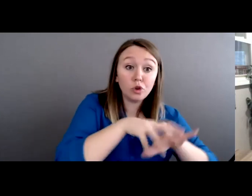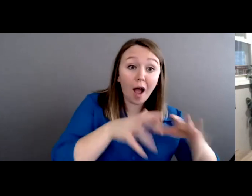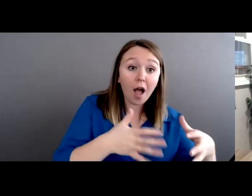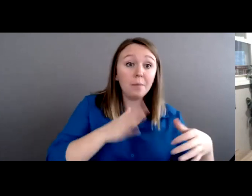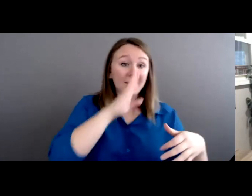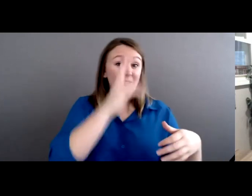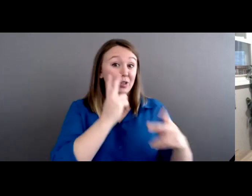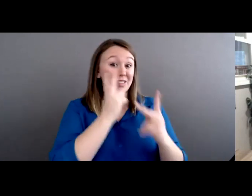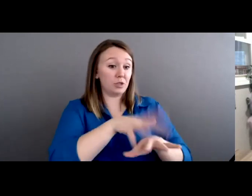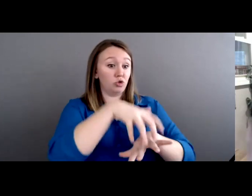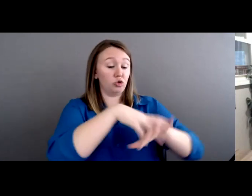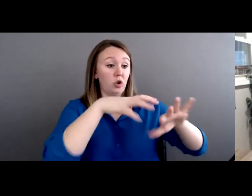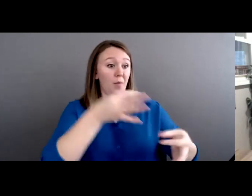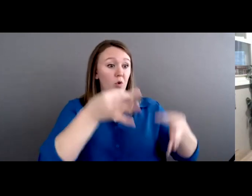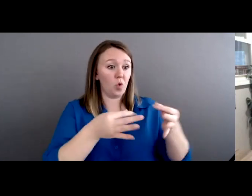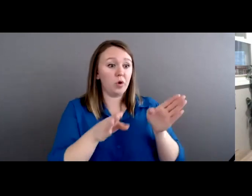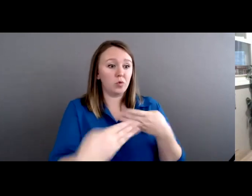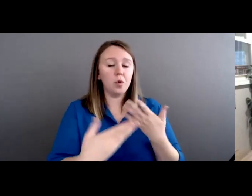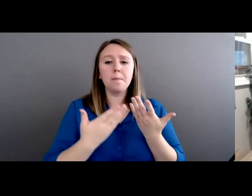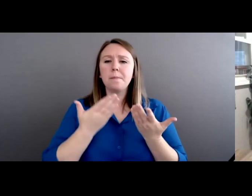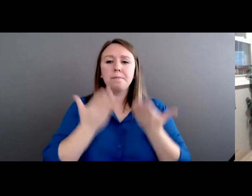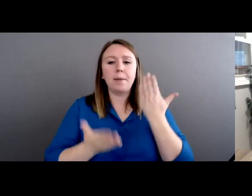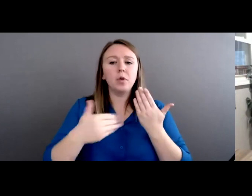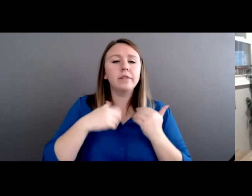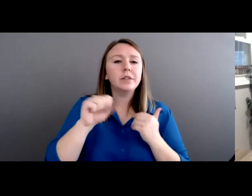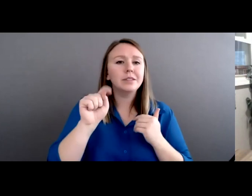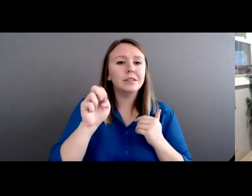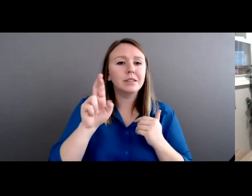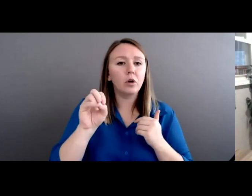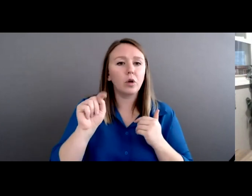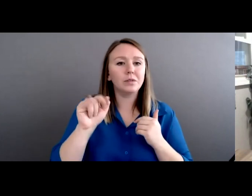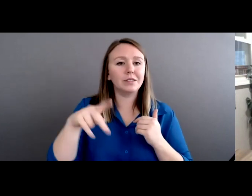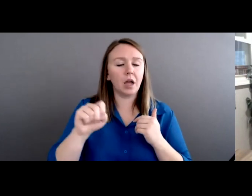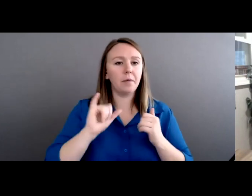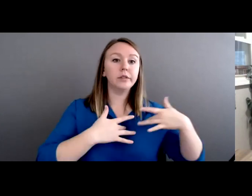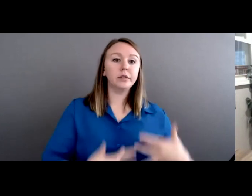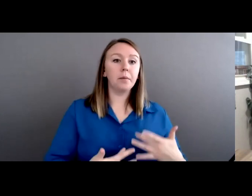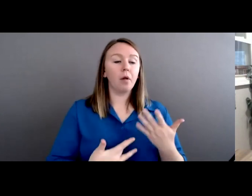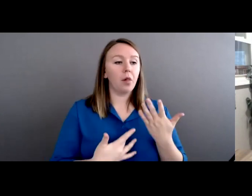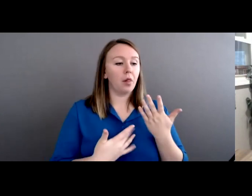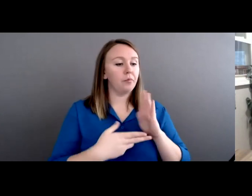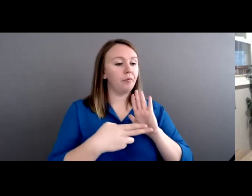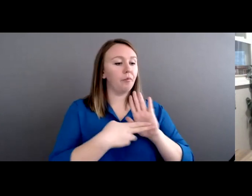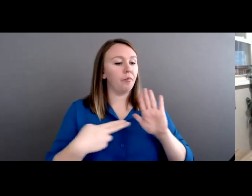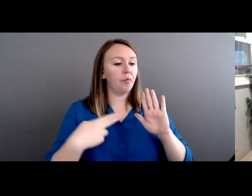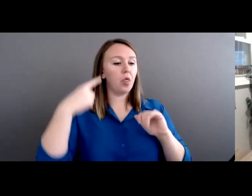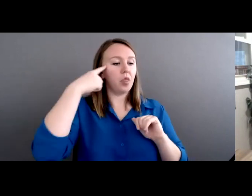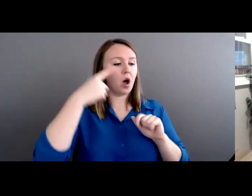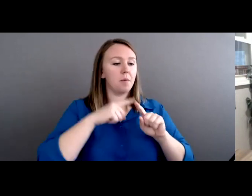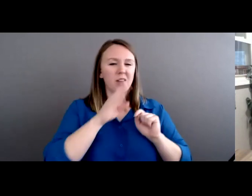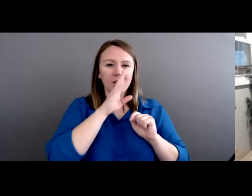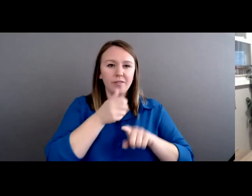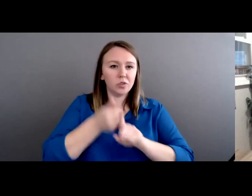you might have some stereotypes or something along those lines. And so we're just trying to continue to educate and